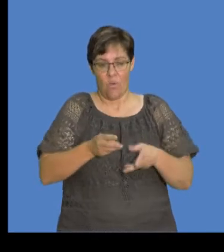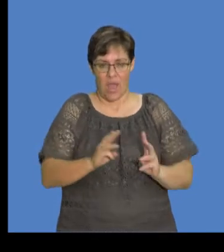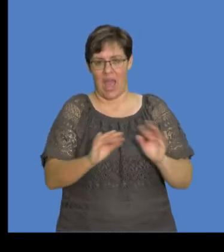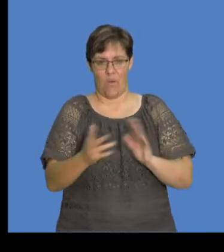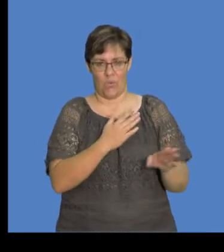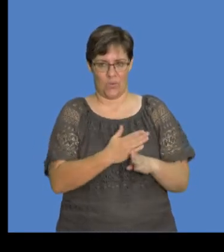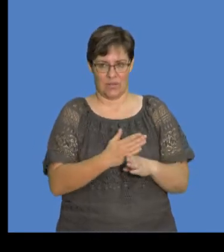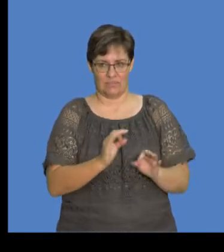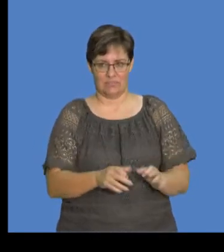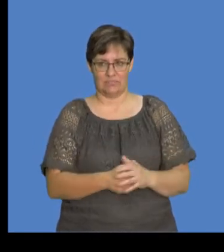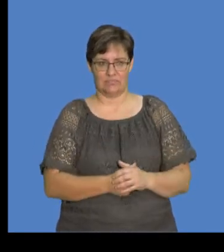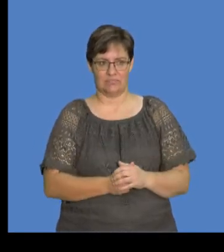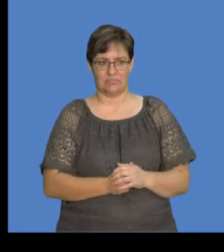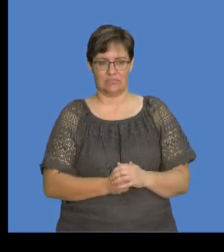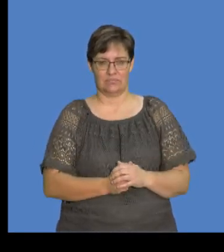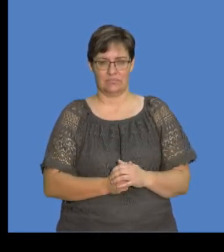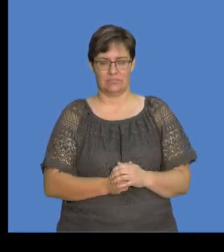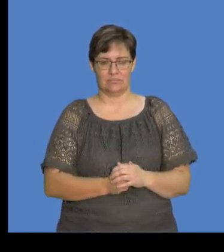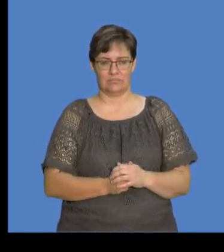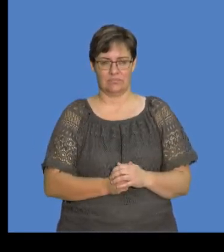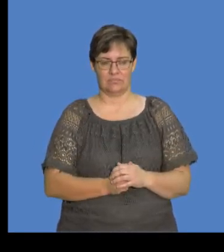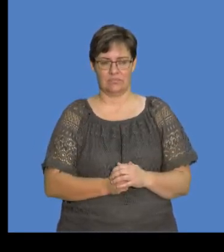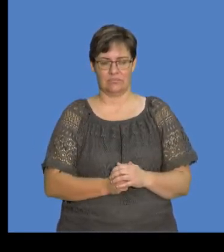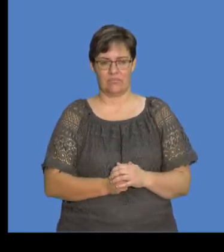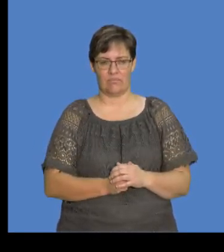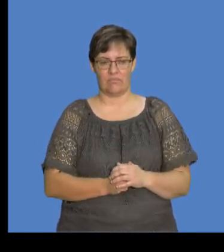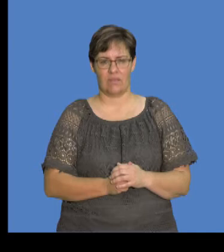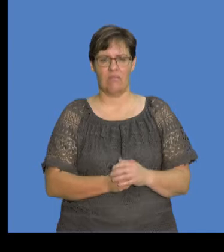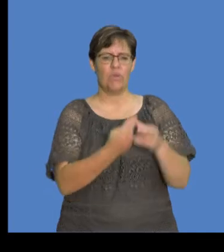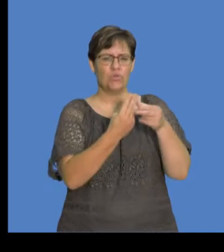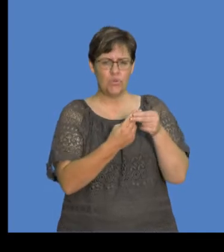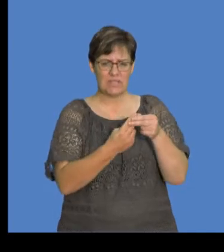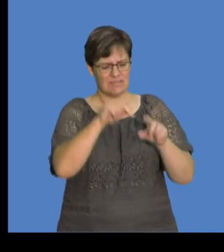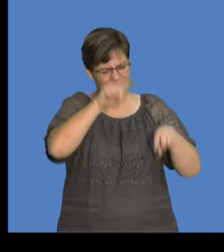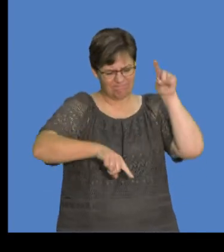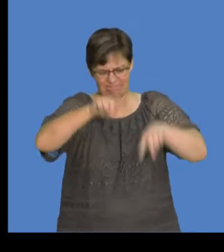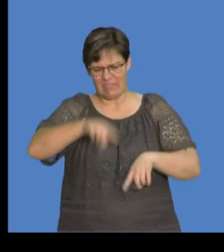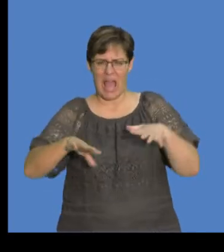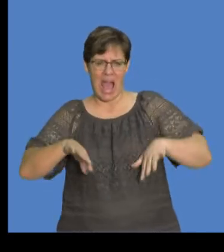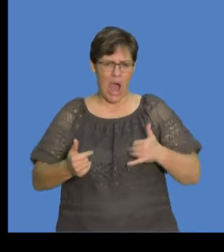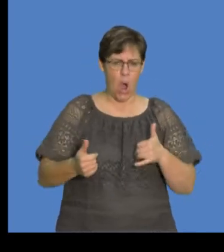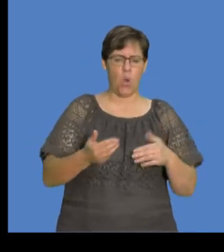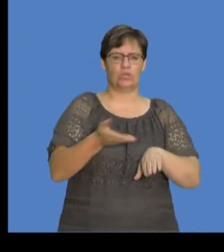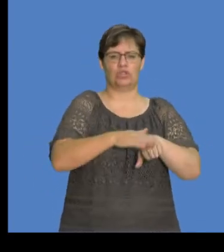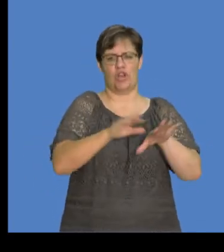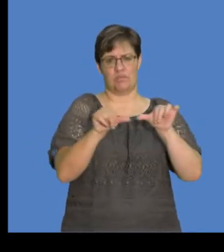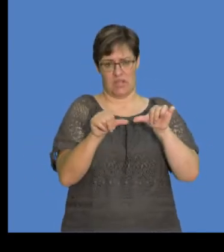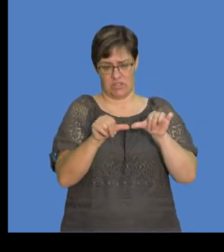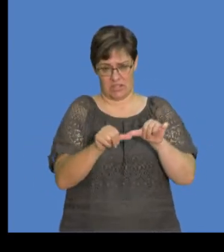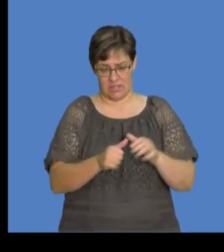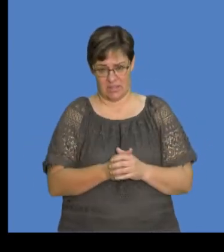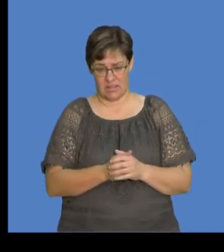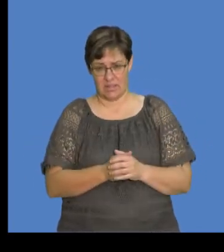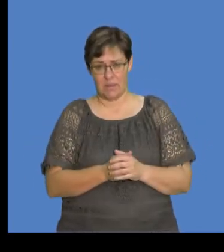of charge in that way, right? Okay? And then there are different units of measuring